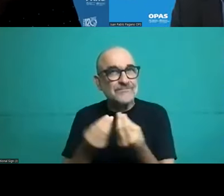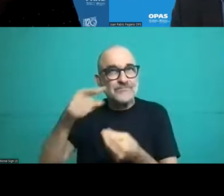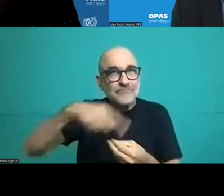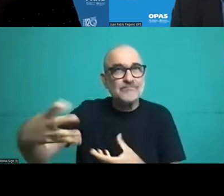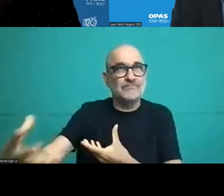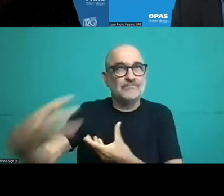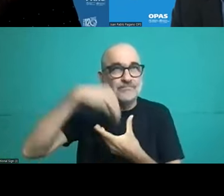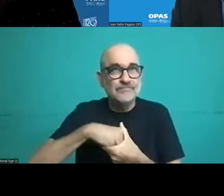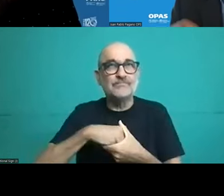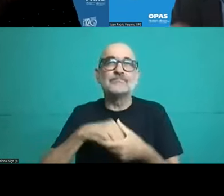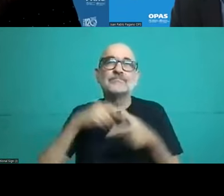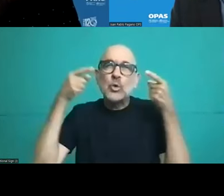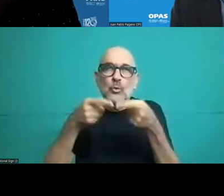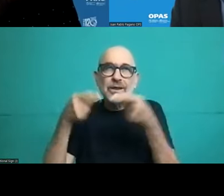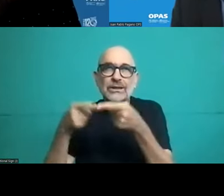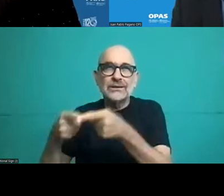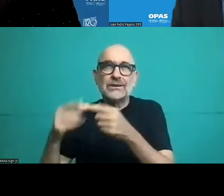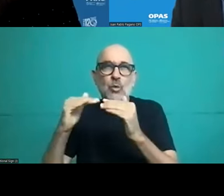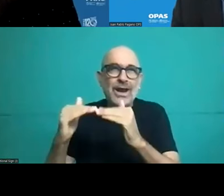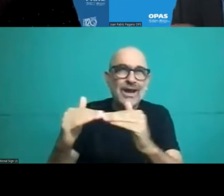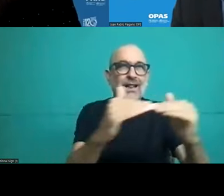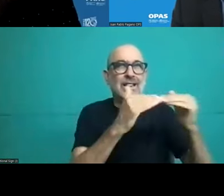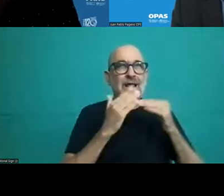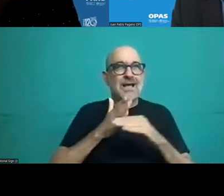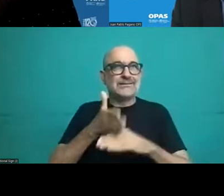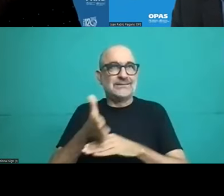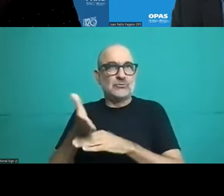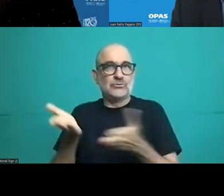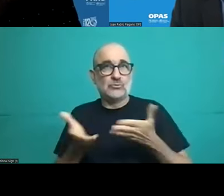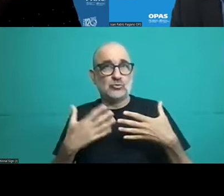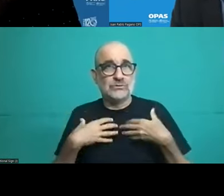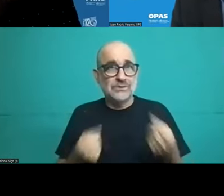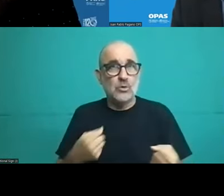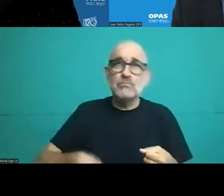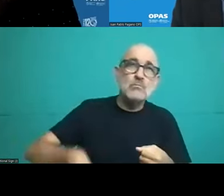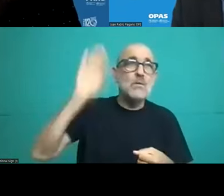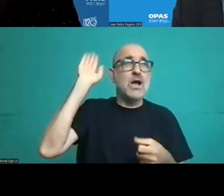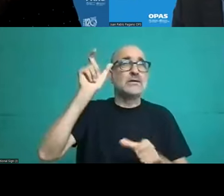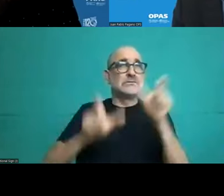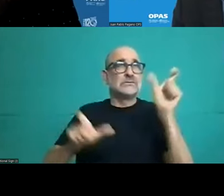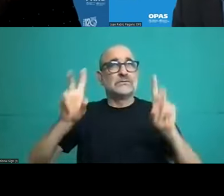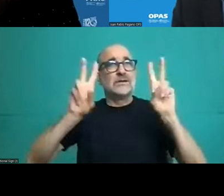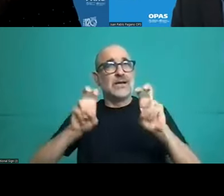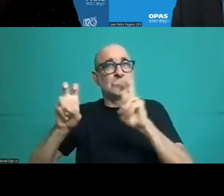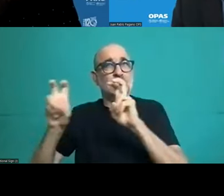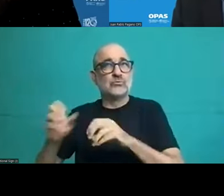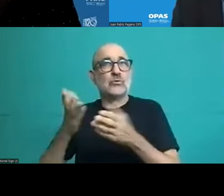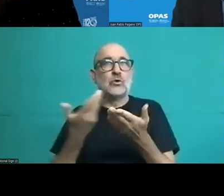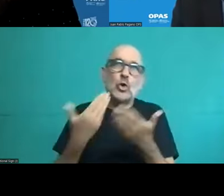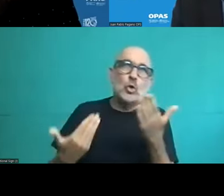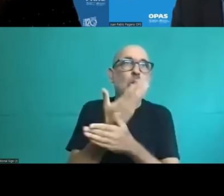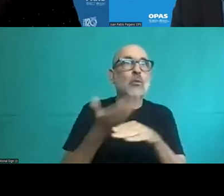creates a new segmentation layer are different conditions of access depending on the kind of a